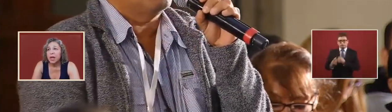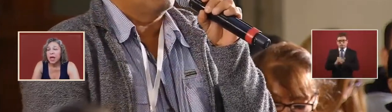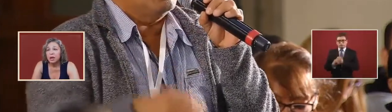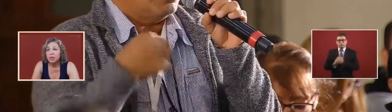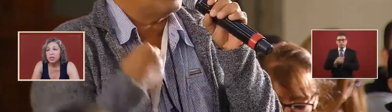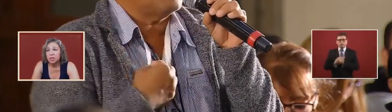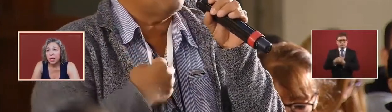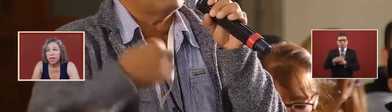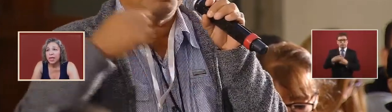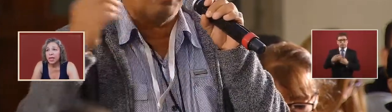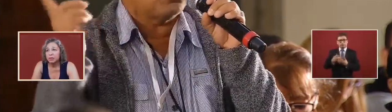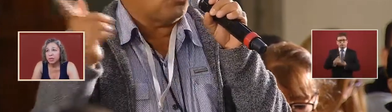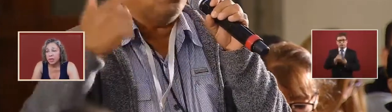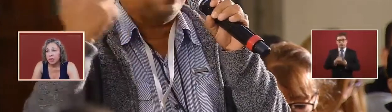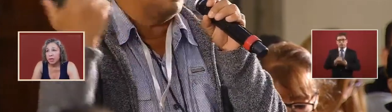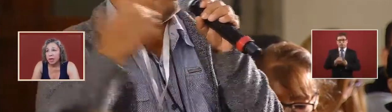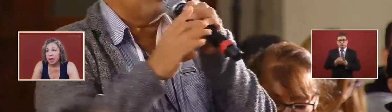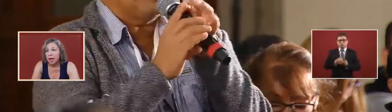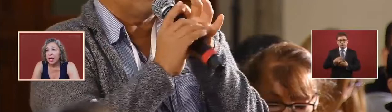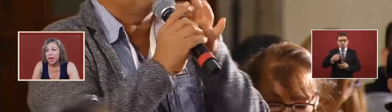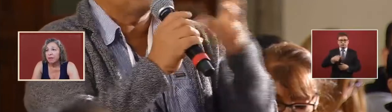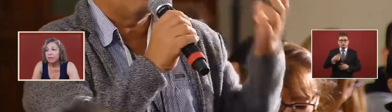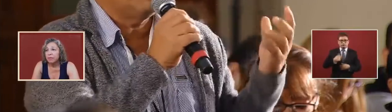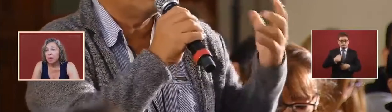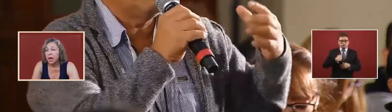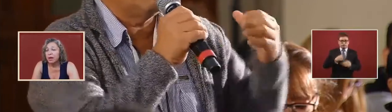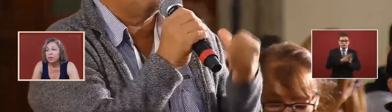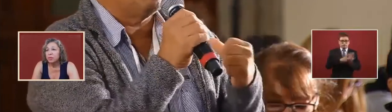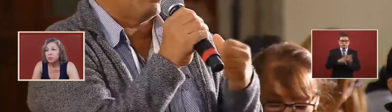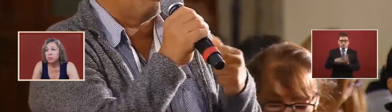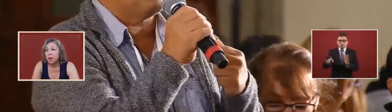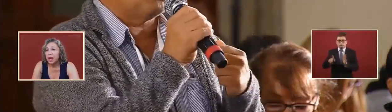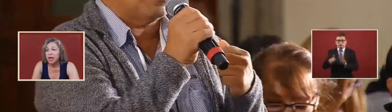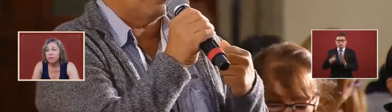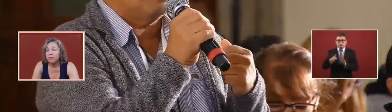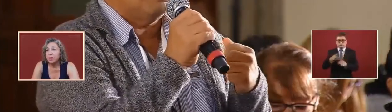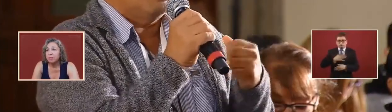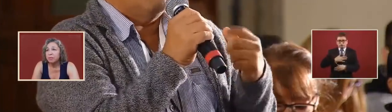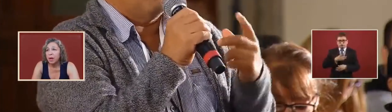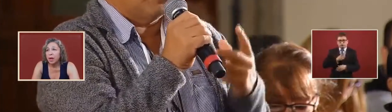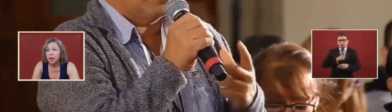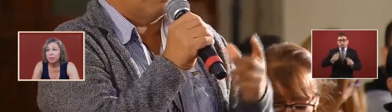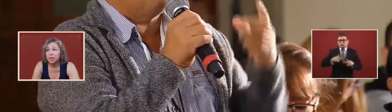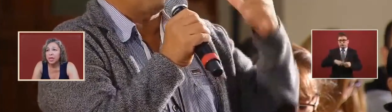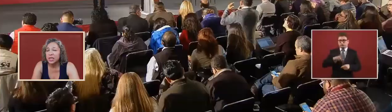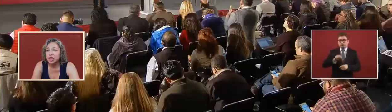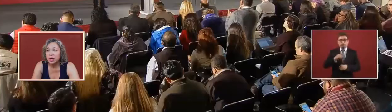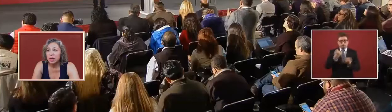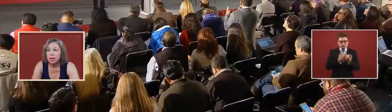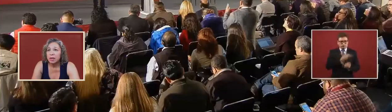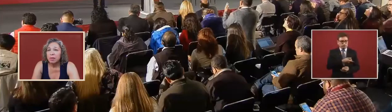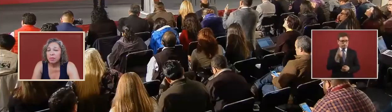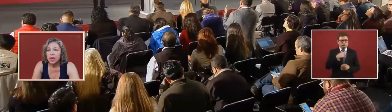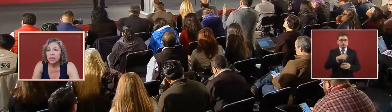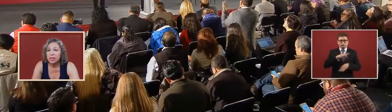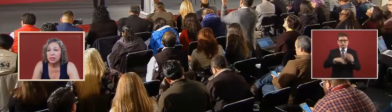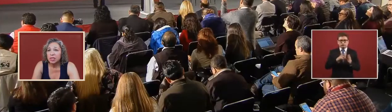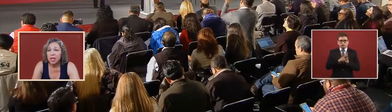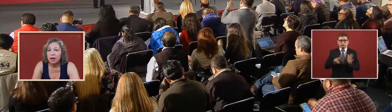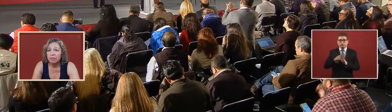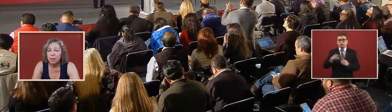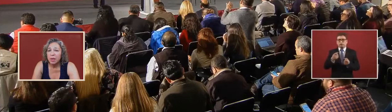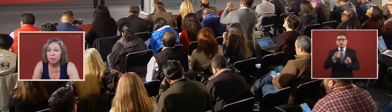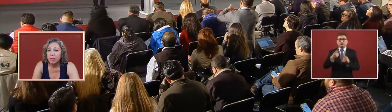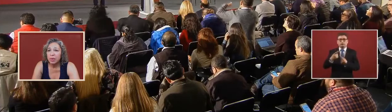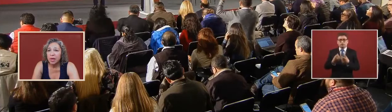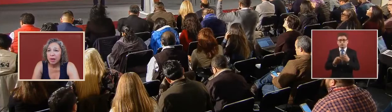i was kidnapped and i am i was i have been a protection because there's